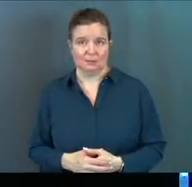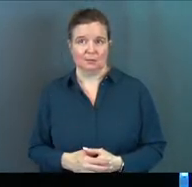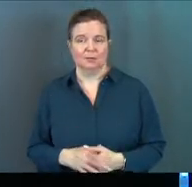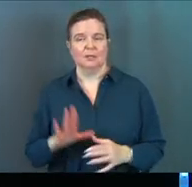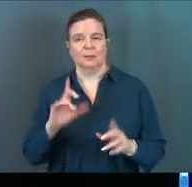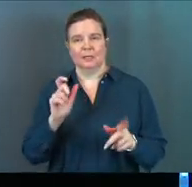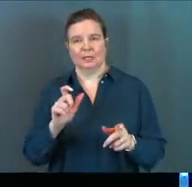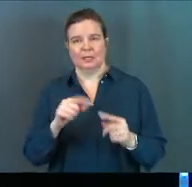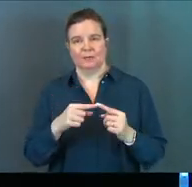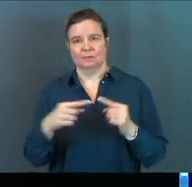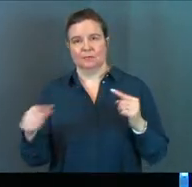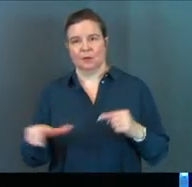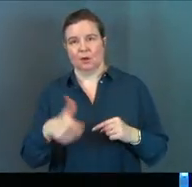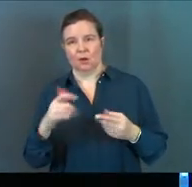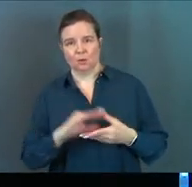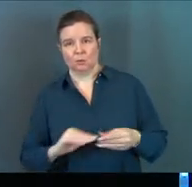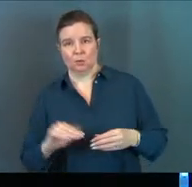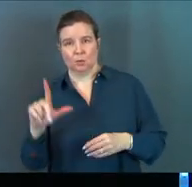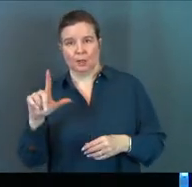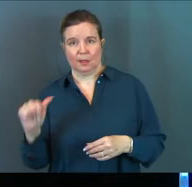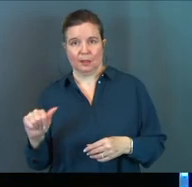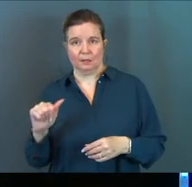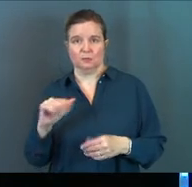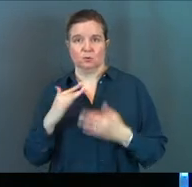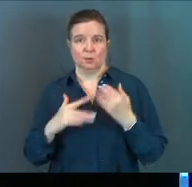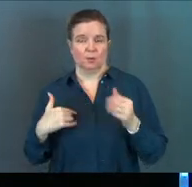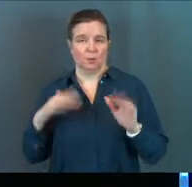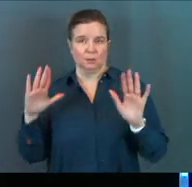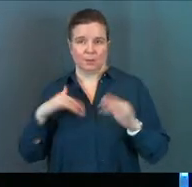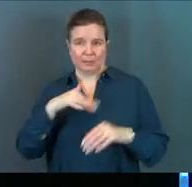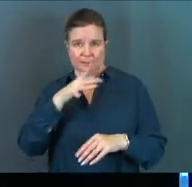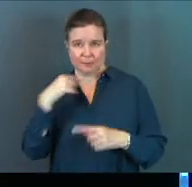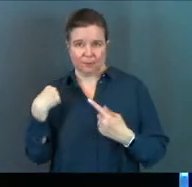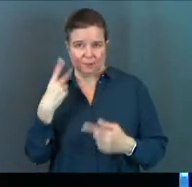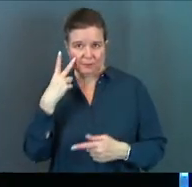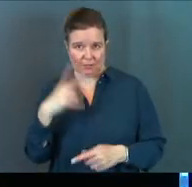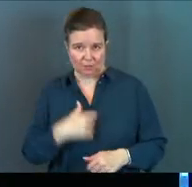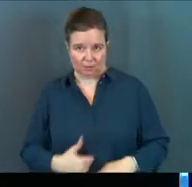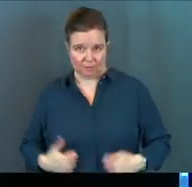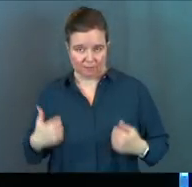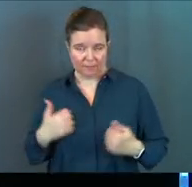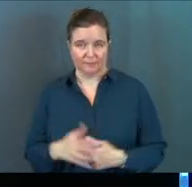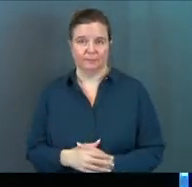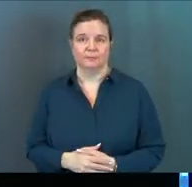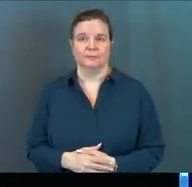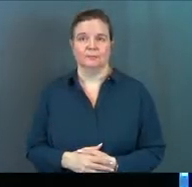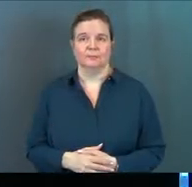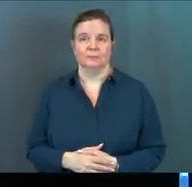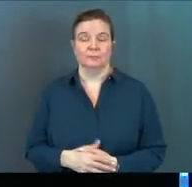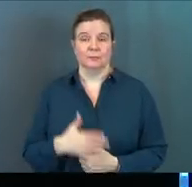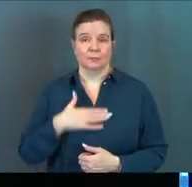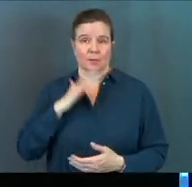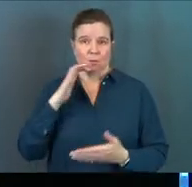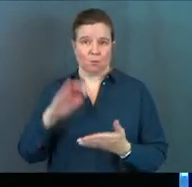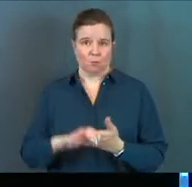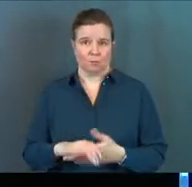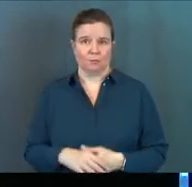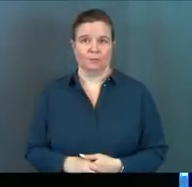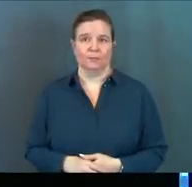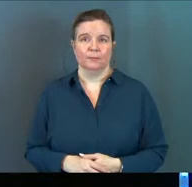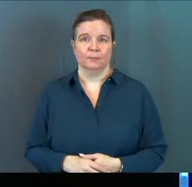So let me give you a counter story. Linda Trueblood, who's the most amazing mom you've ever seen in your life. My wife.